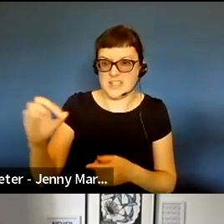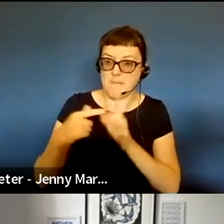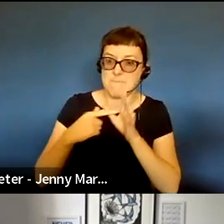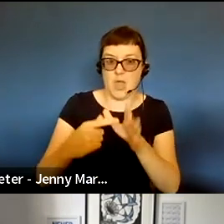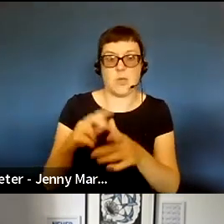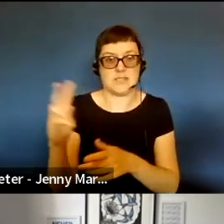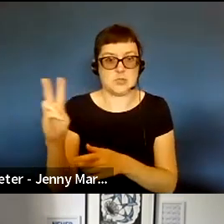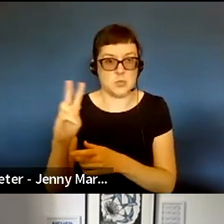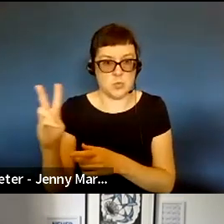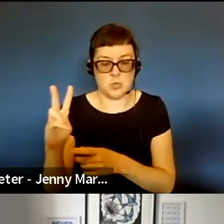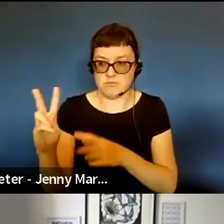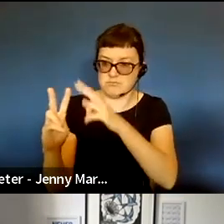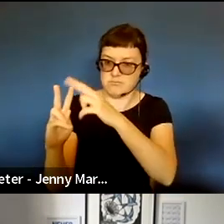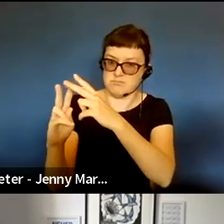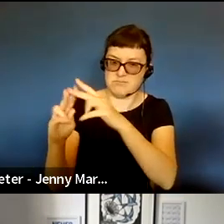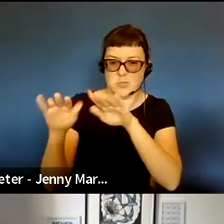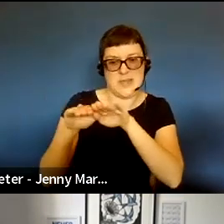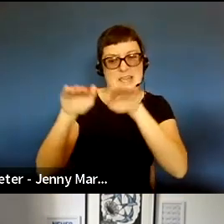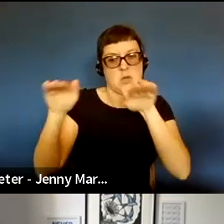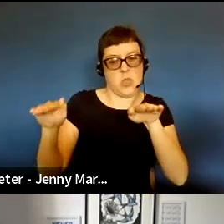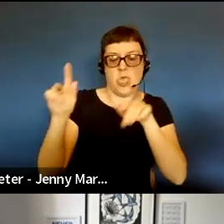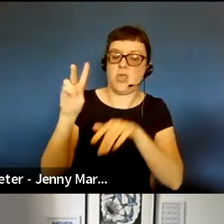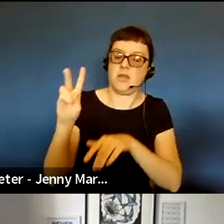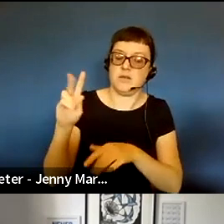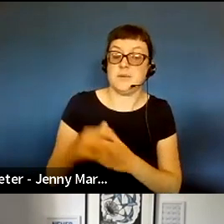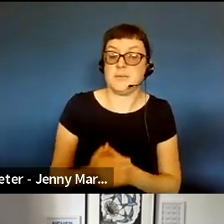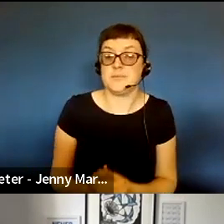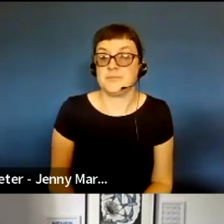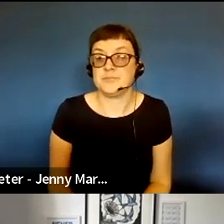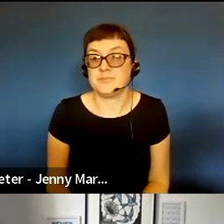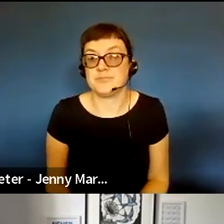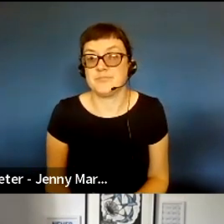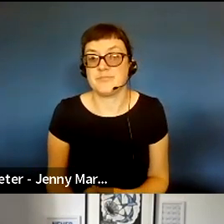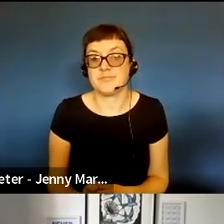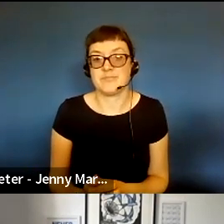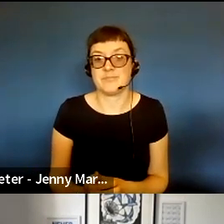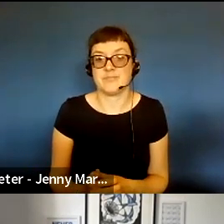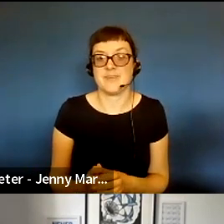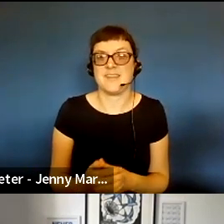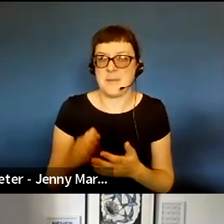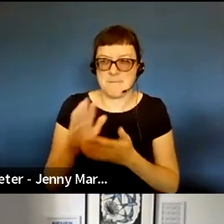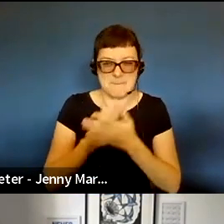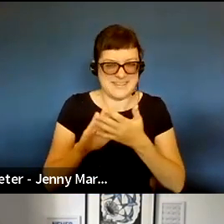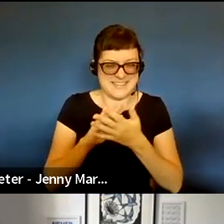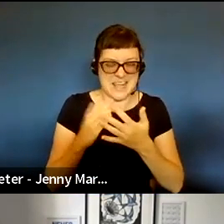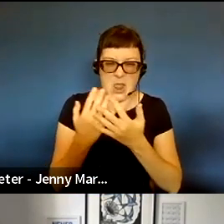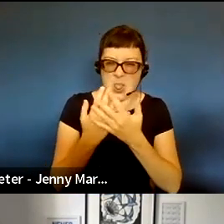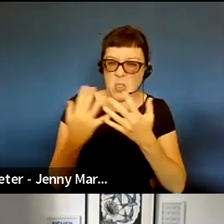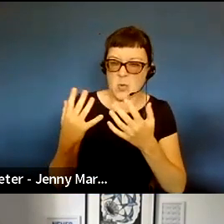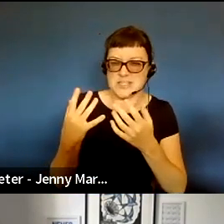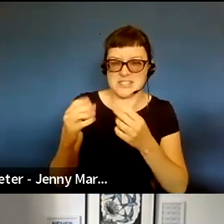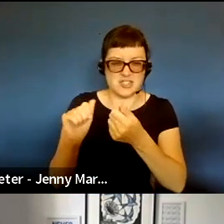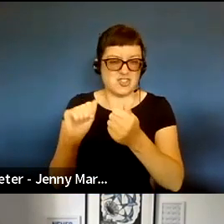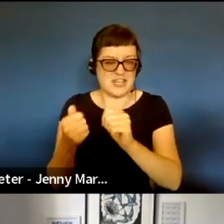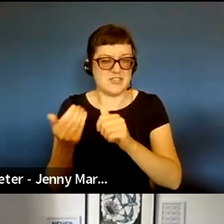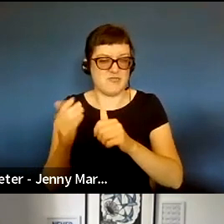as two equals. There were a lot of, so this meant there were a lot of changes in one fund